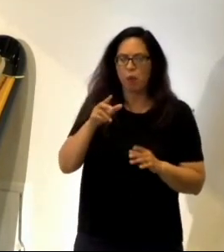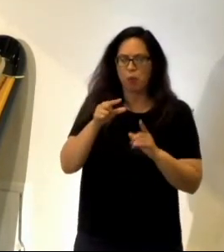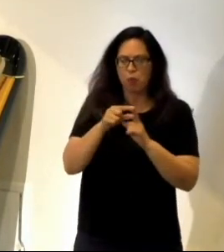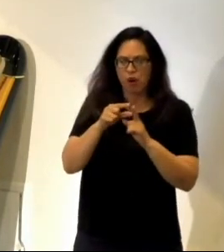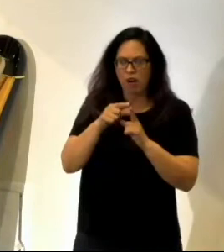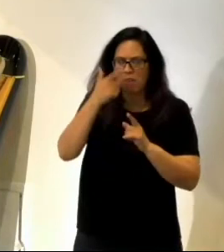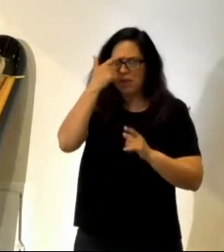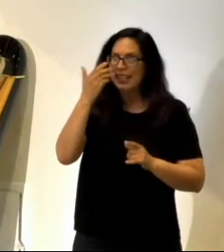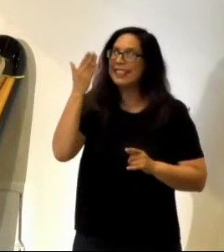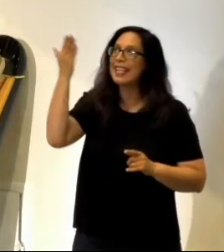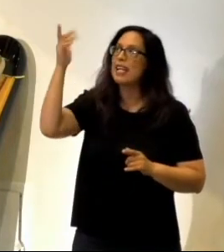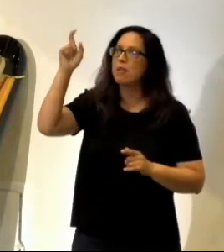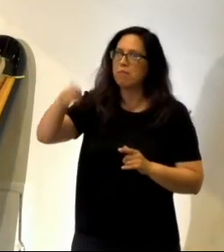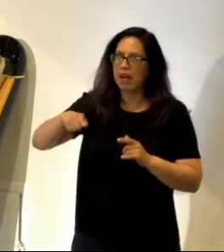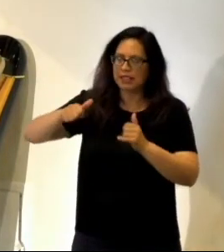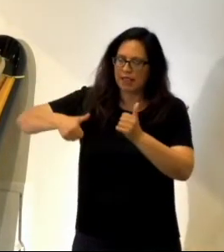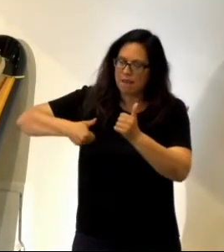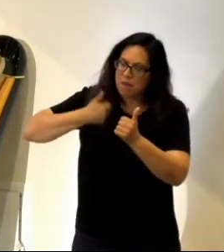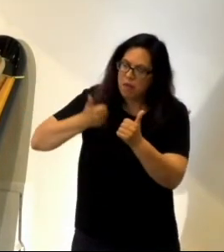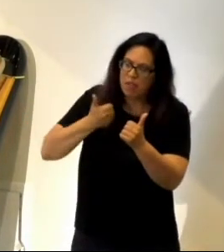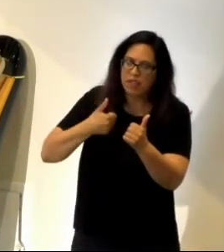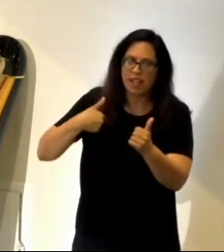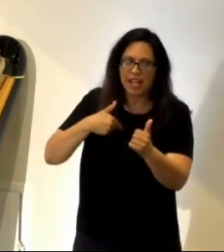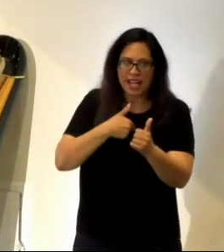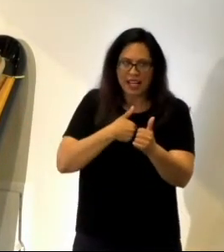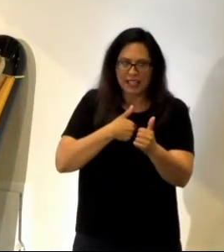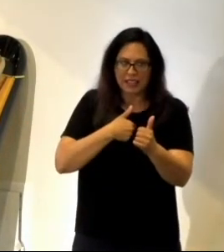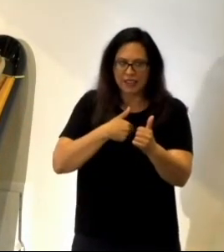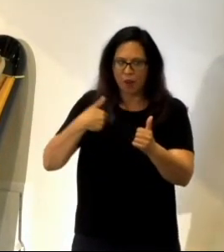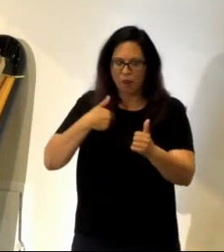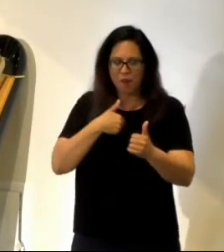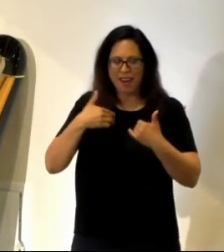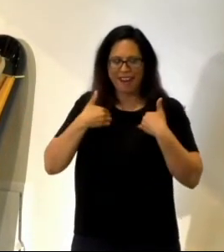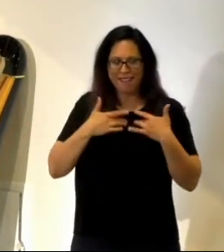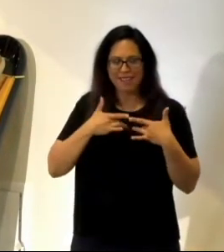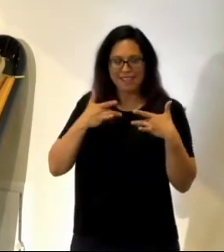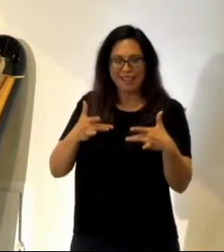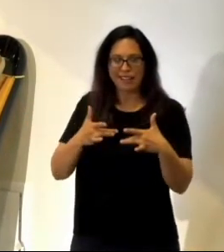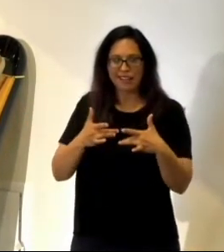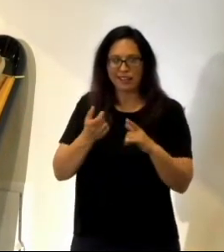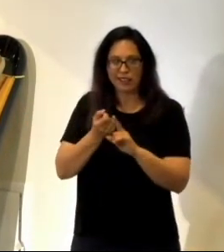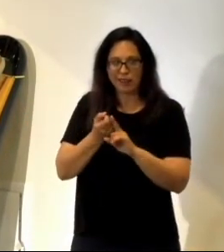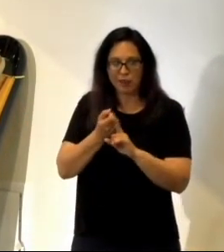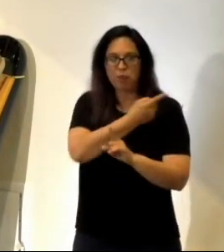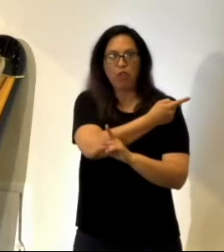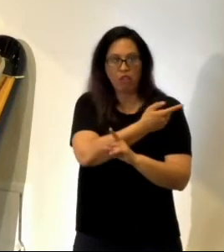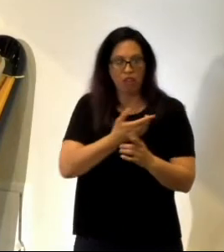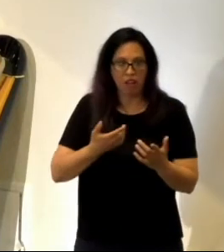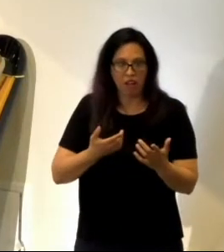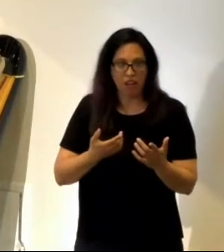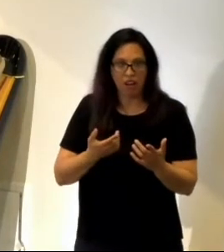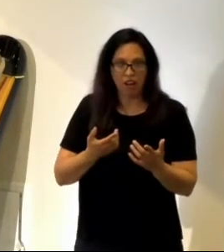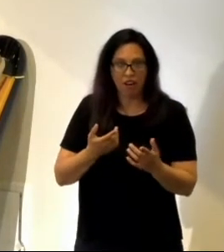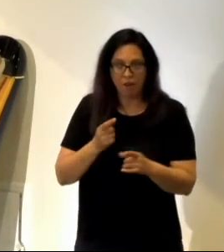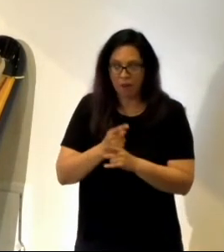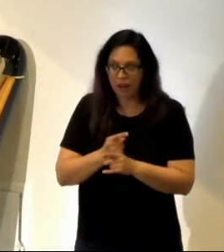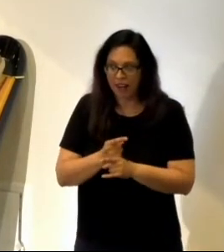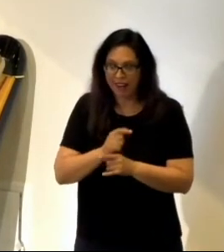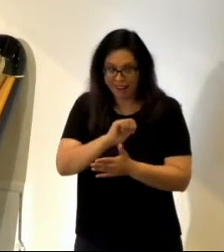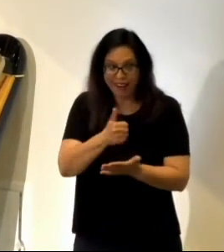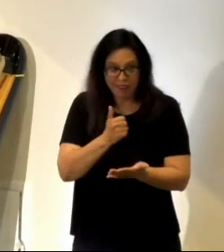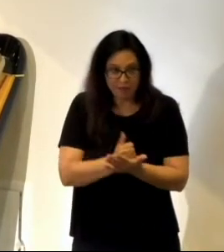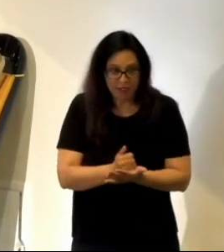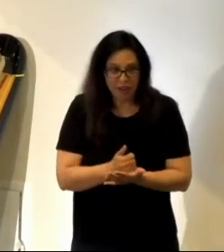has to pursue us because of our habit of getting lost. Can I get an amen there? We are